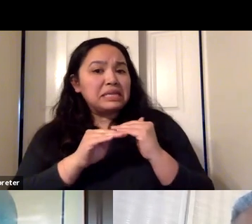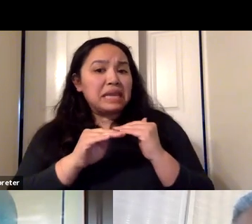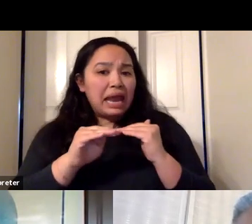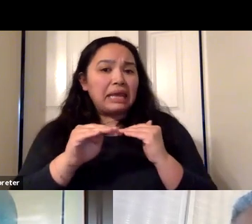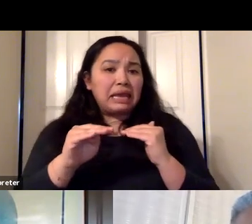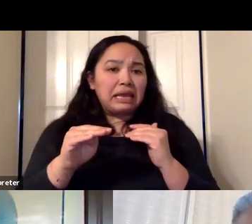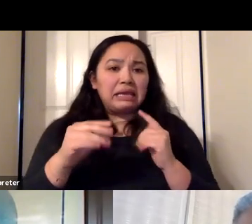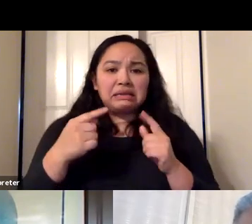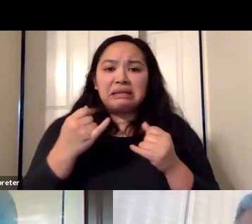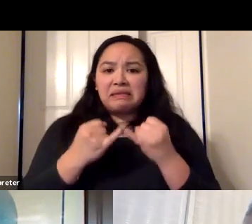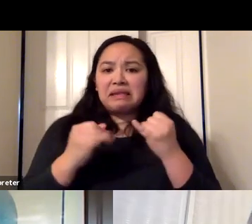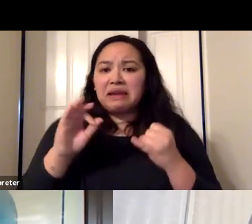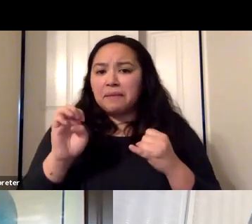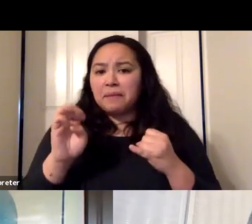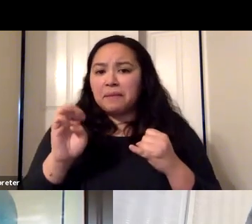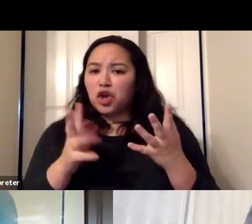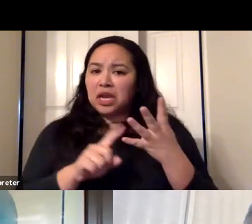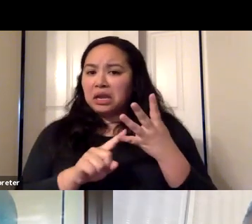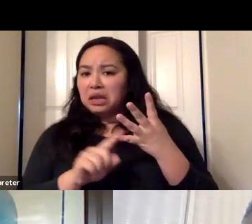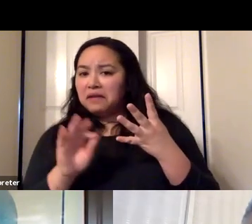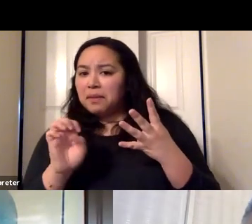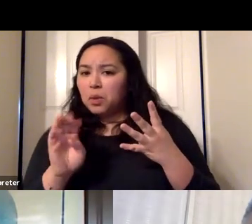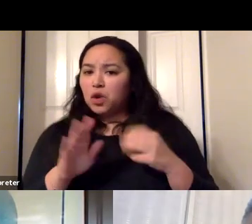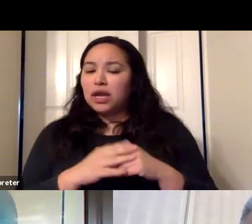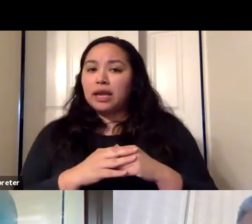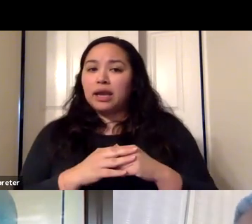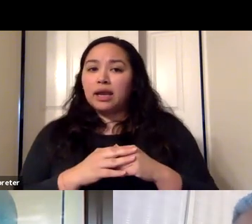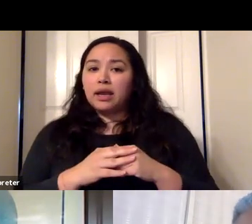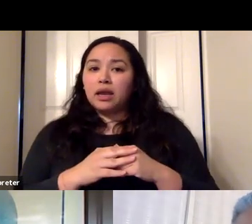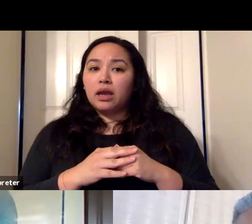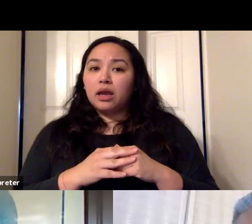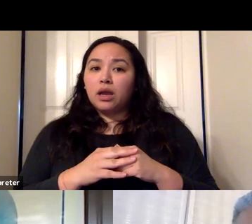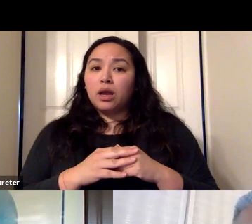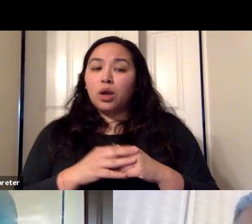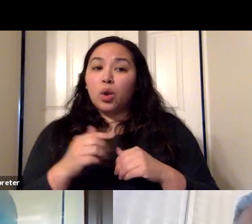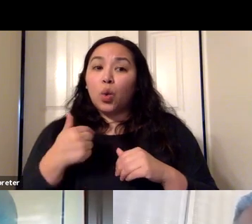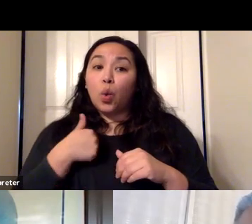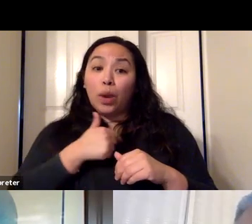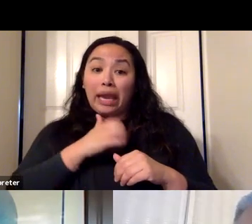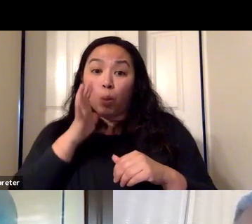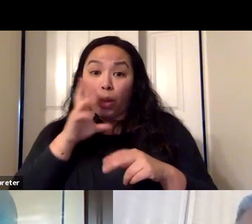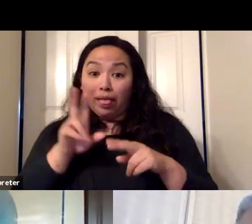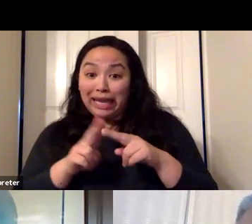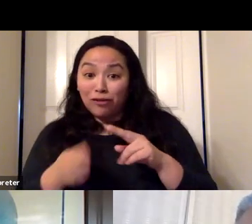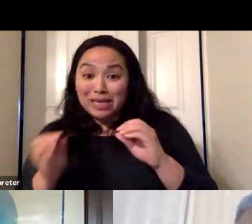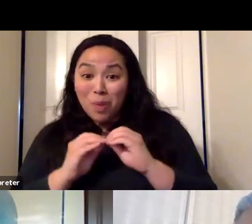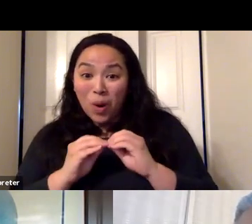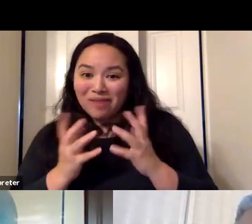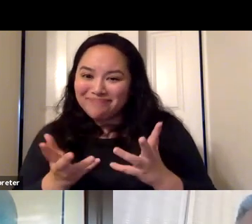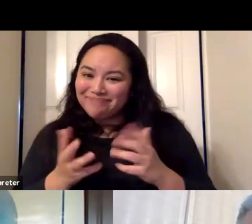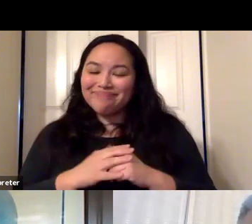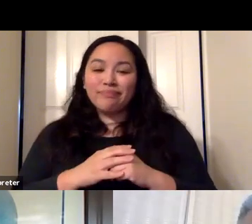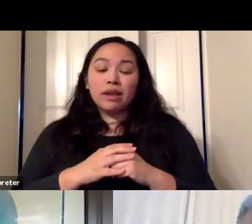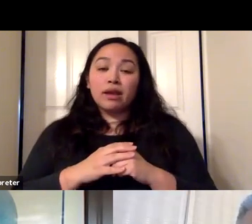the end of February. And I frankly, I'm not certain that they're going to drop further. People are traveling.